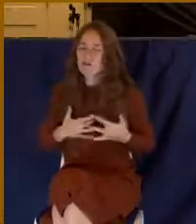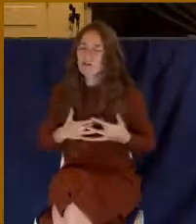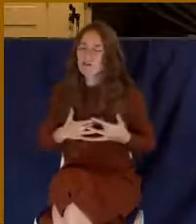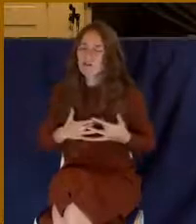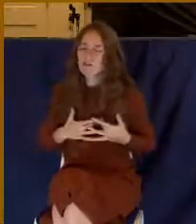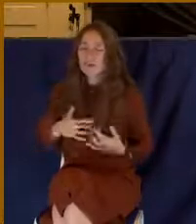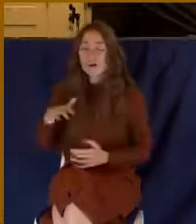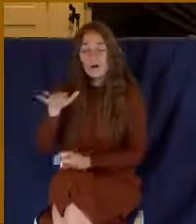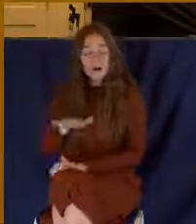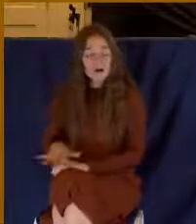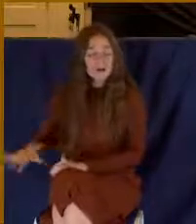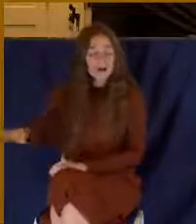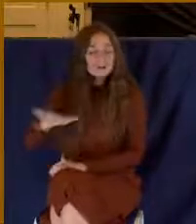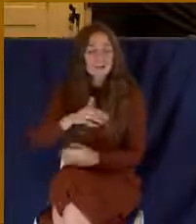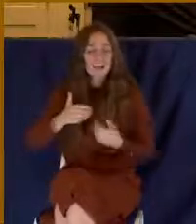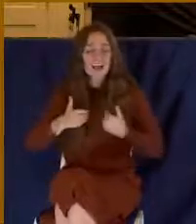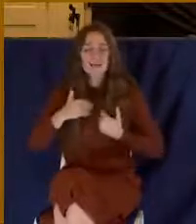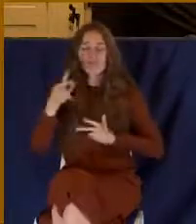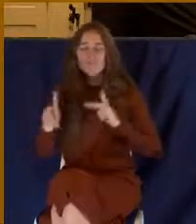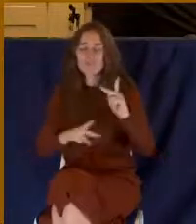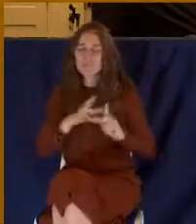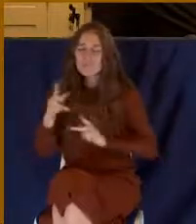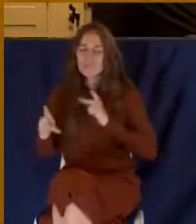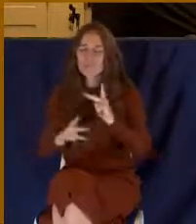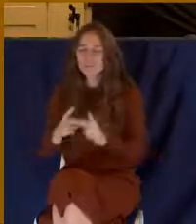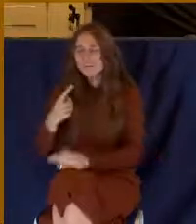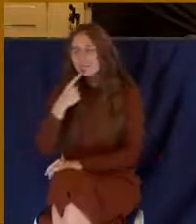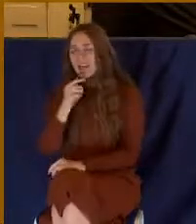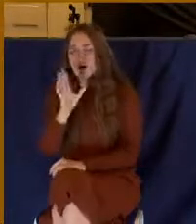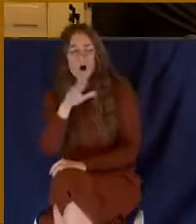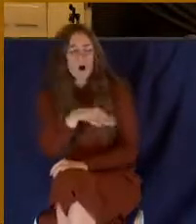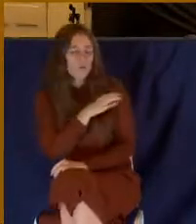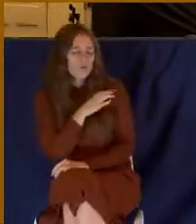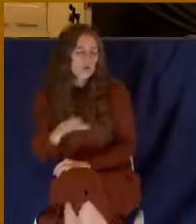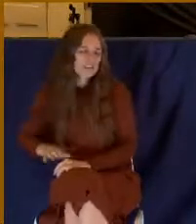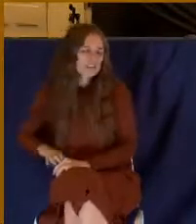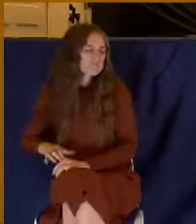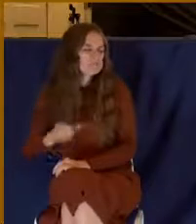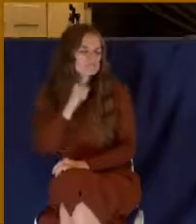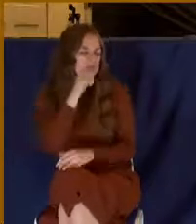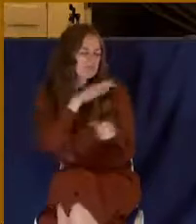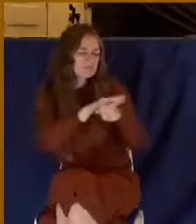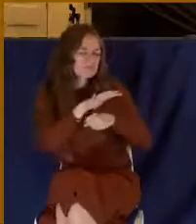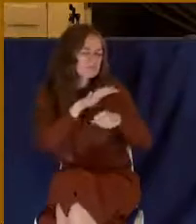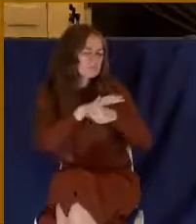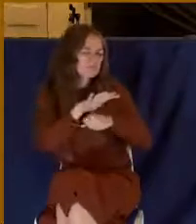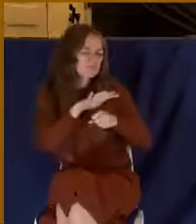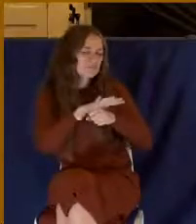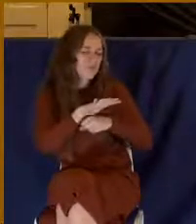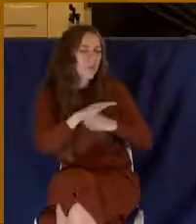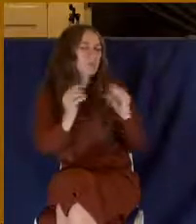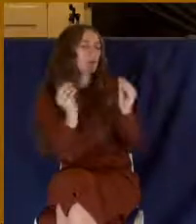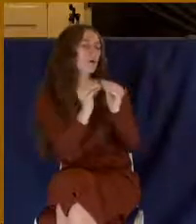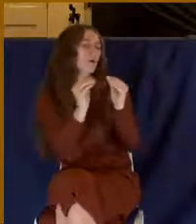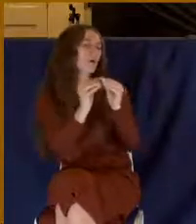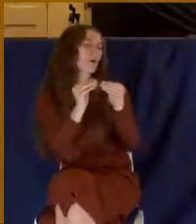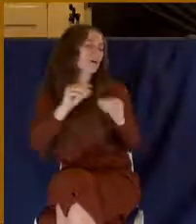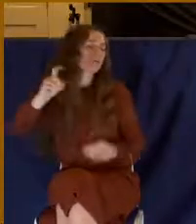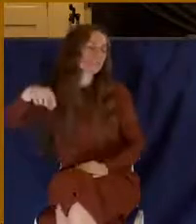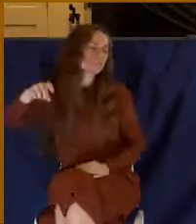us there are voices that are telling us that Christ isn't enough. There's something else we have to turn to